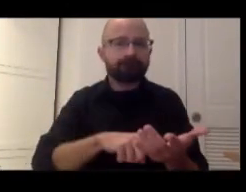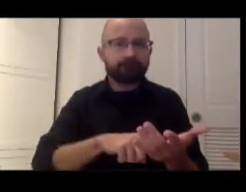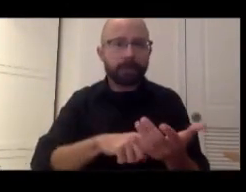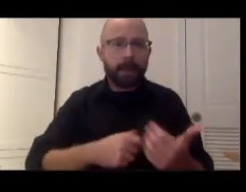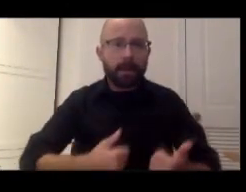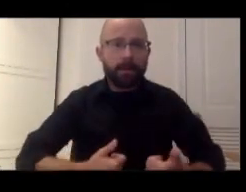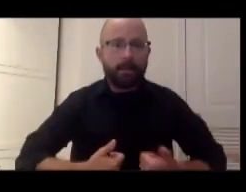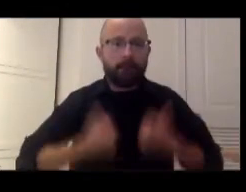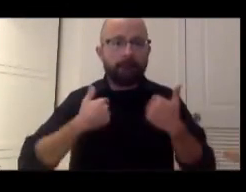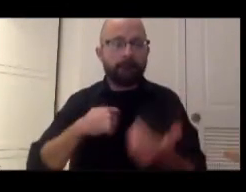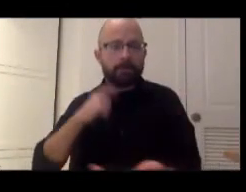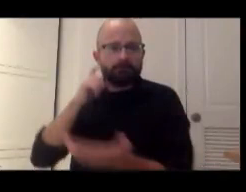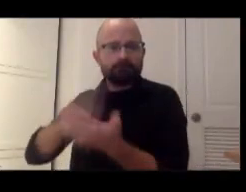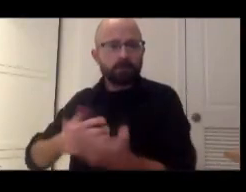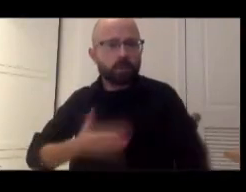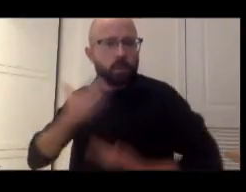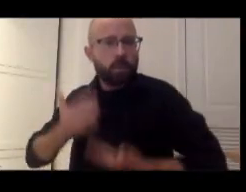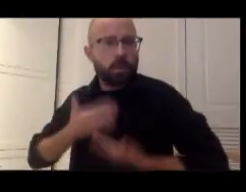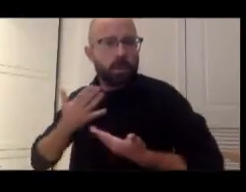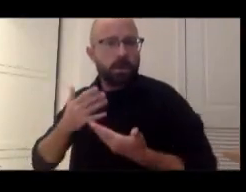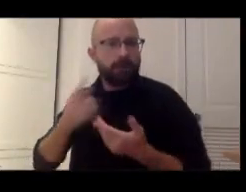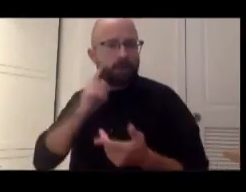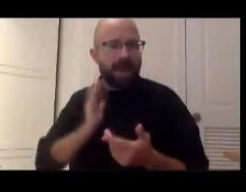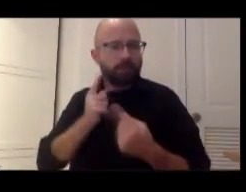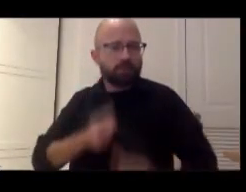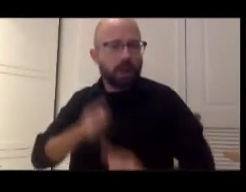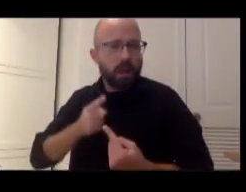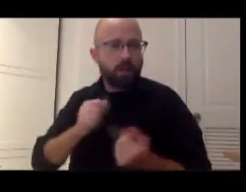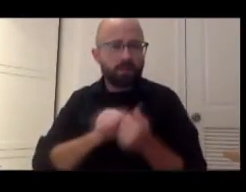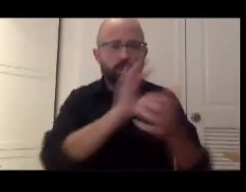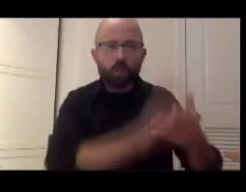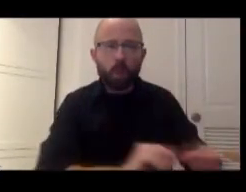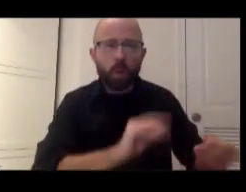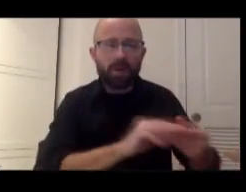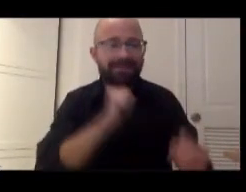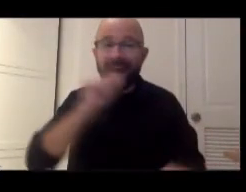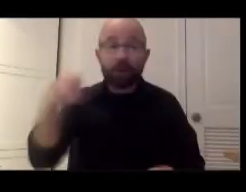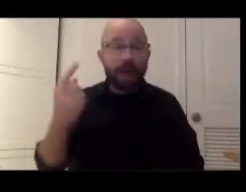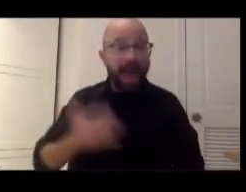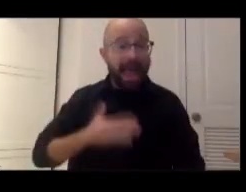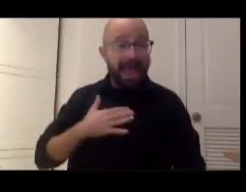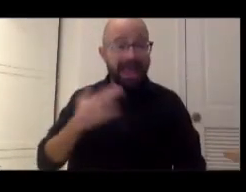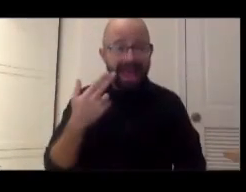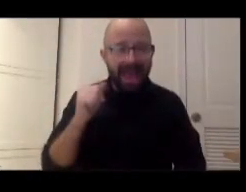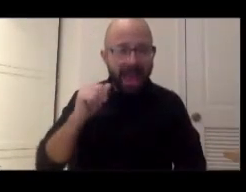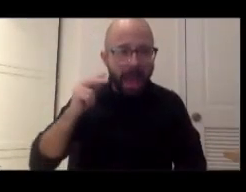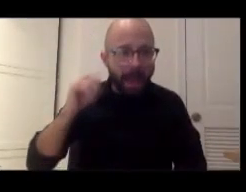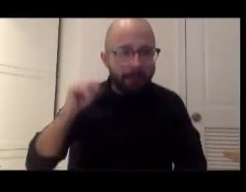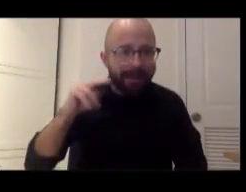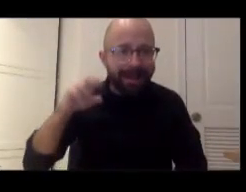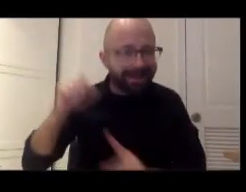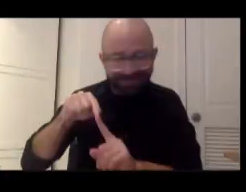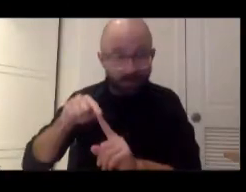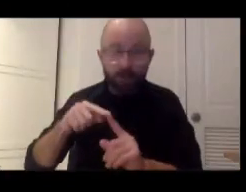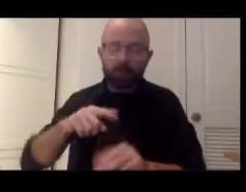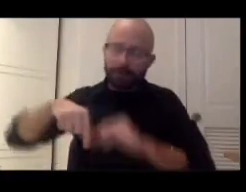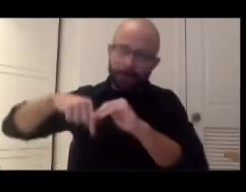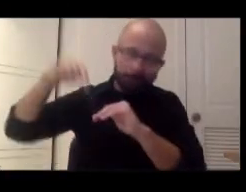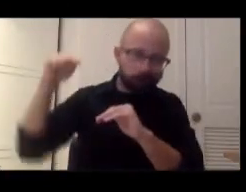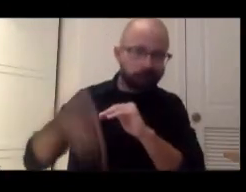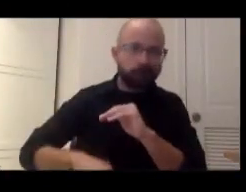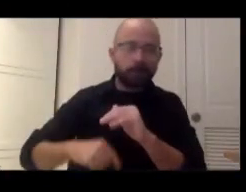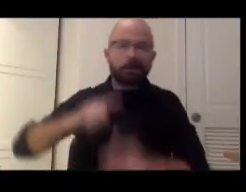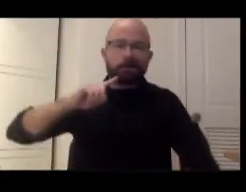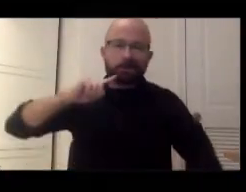We find joy in these stories, and not just happiness. I'm talking about true deep-seated joy because they represent deep traditions